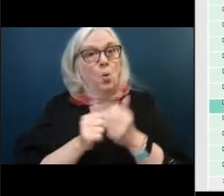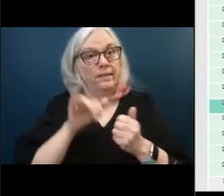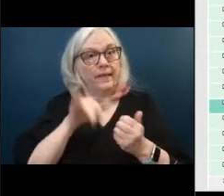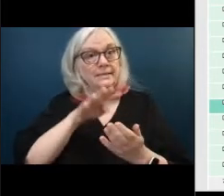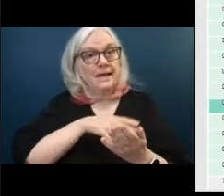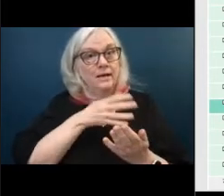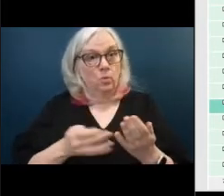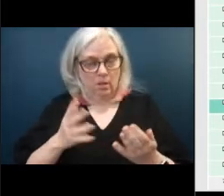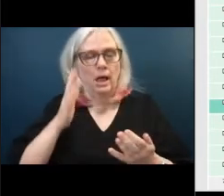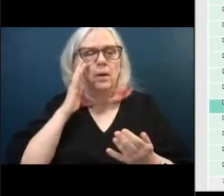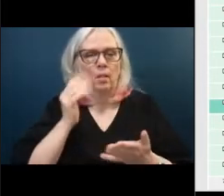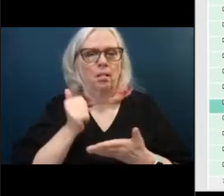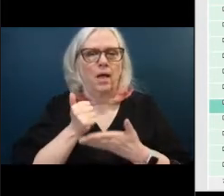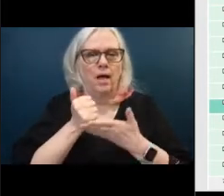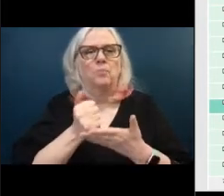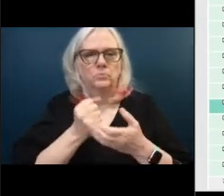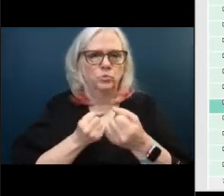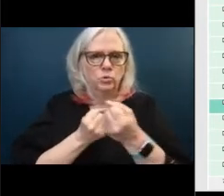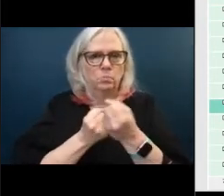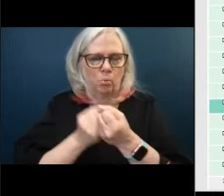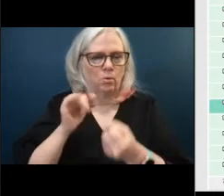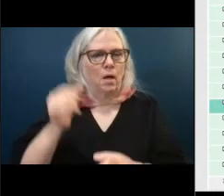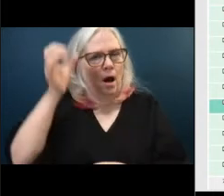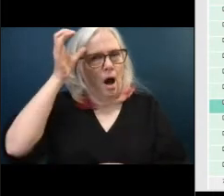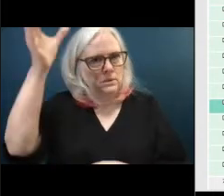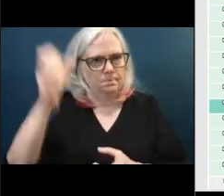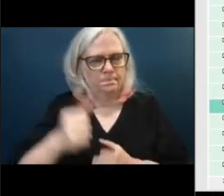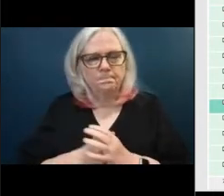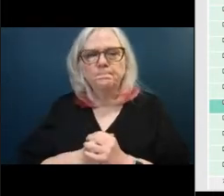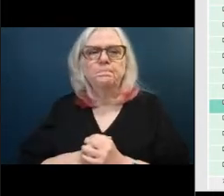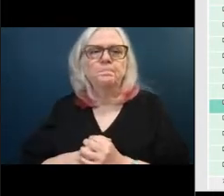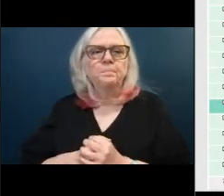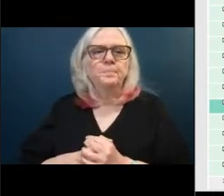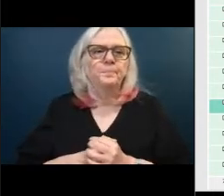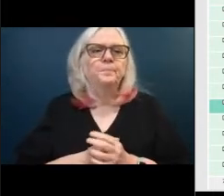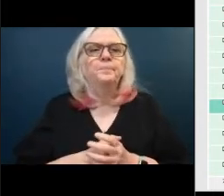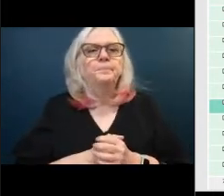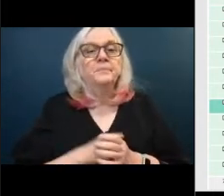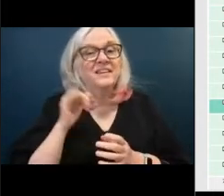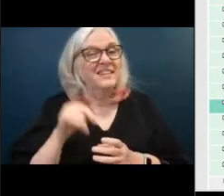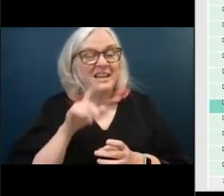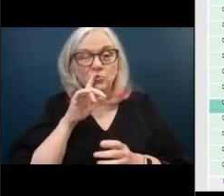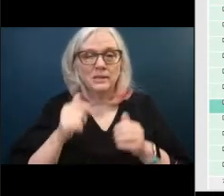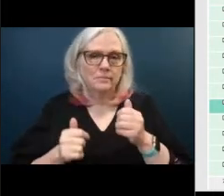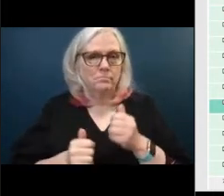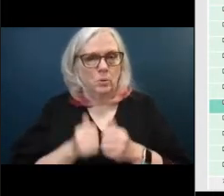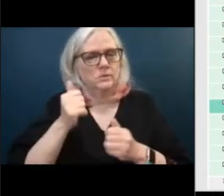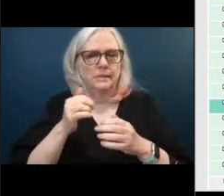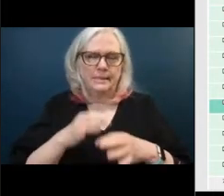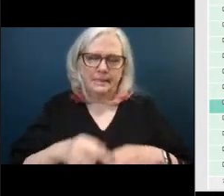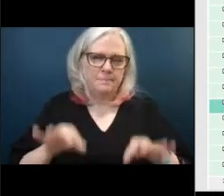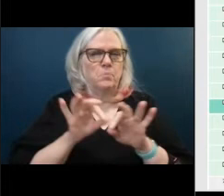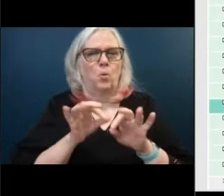necessity that's pretty much the highlights of this uh